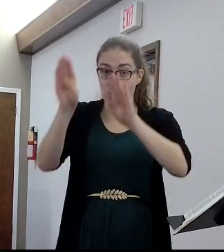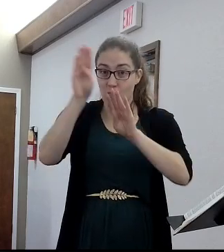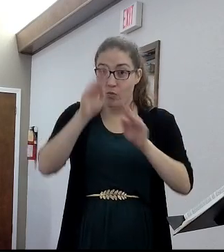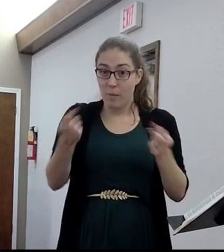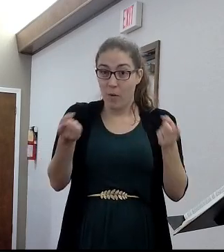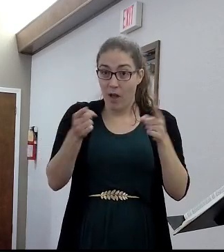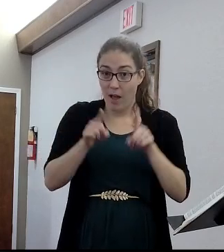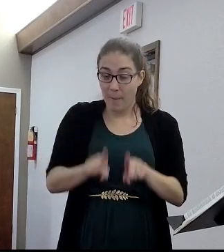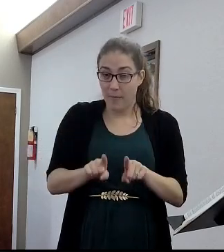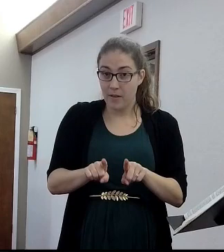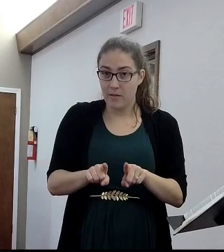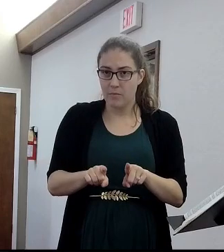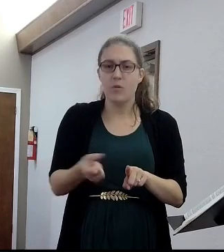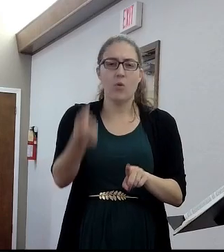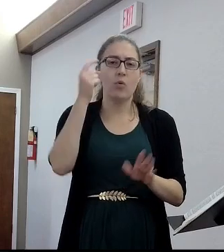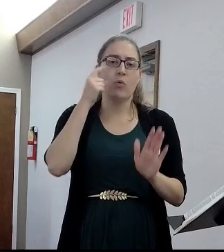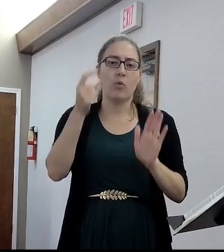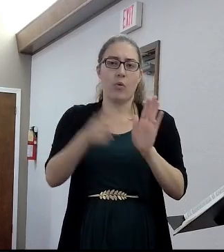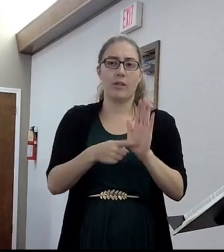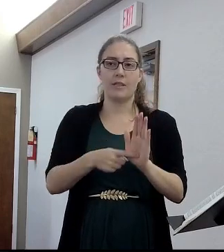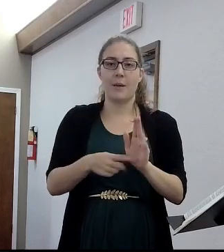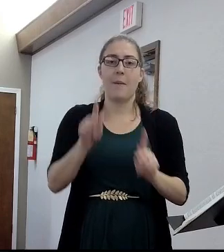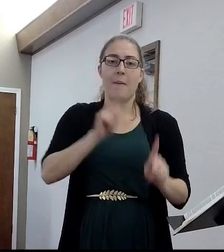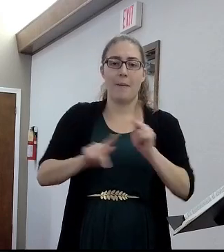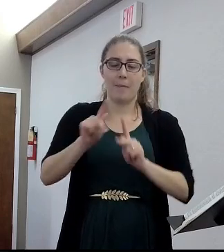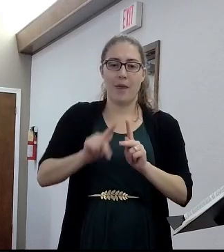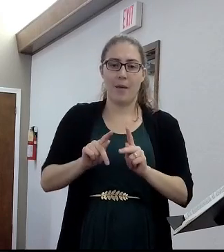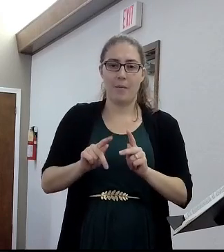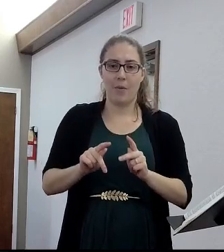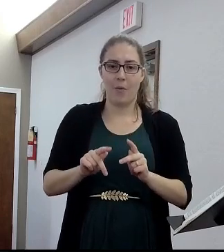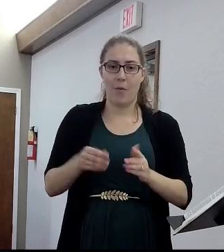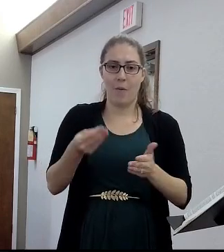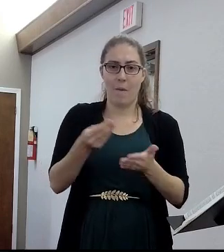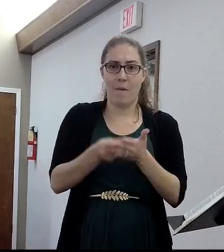You ever notice that people will make more and more money and they'll still say they're broke?